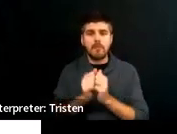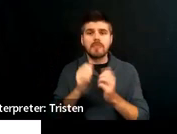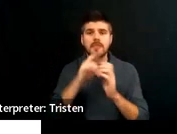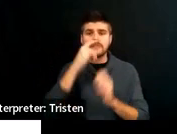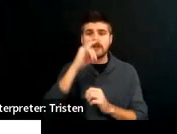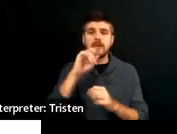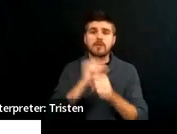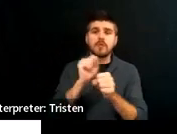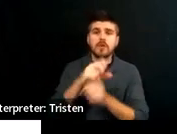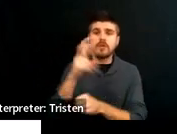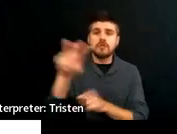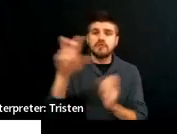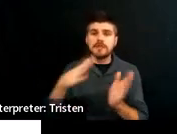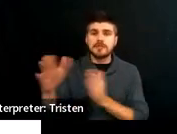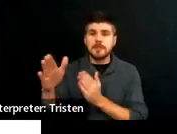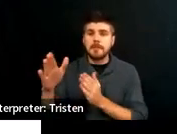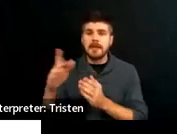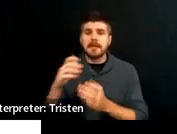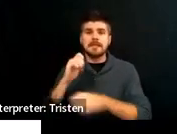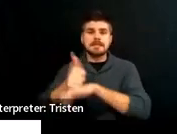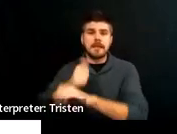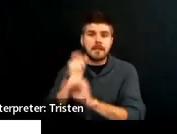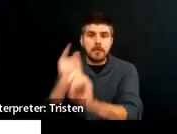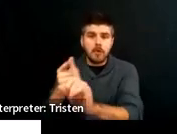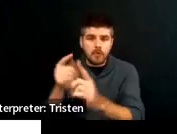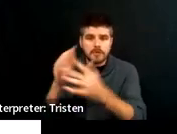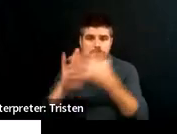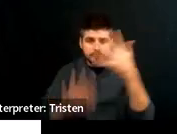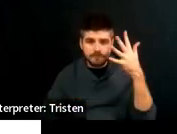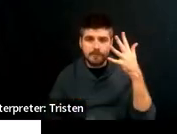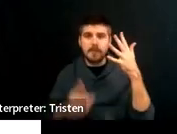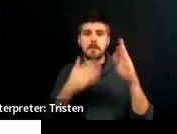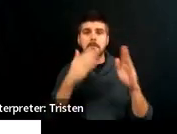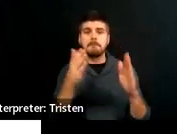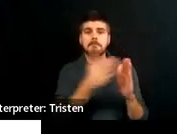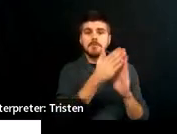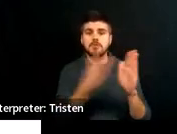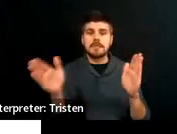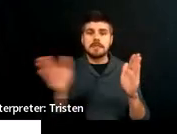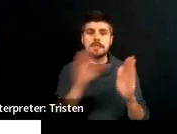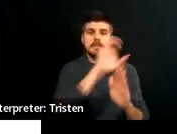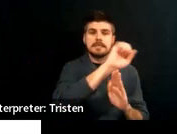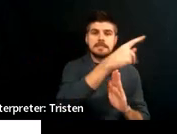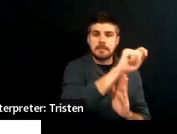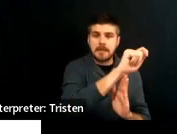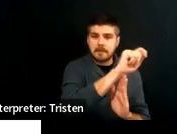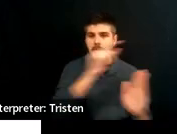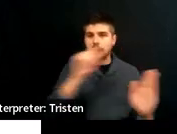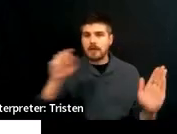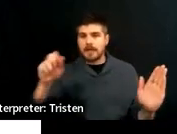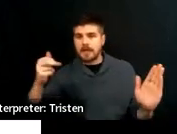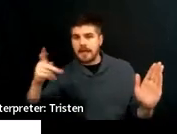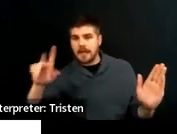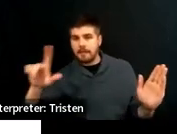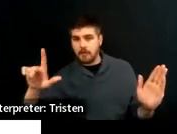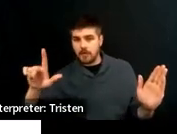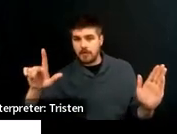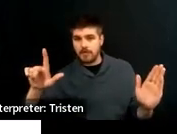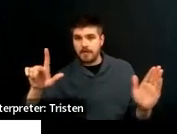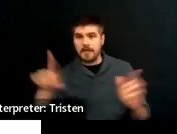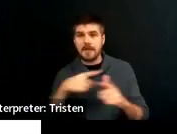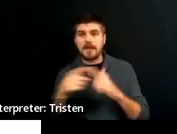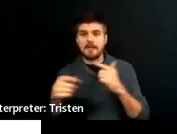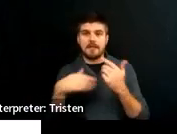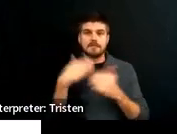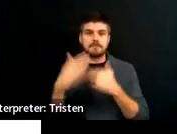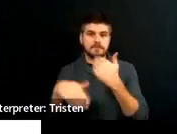transition plan, goal setting, etc., between September and then. And then you'll amend the IEP and add the transition